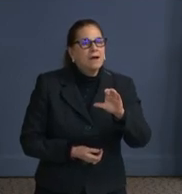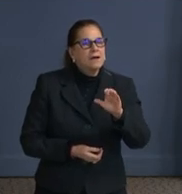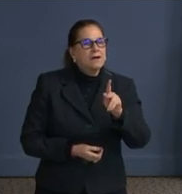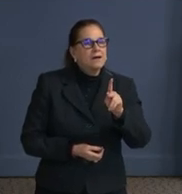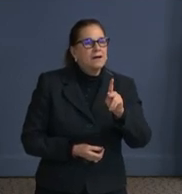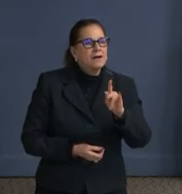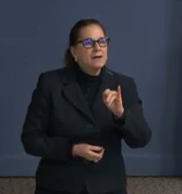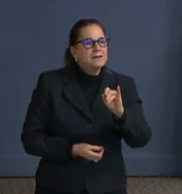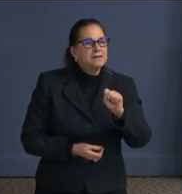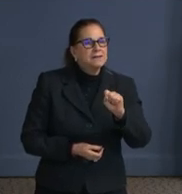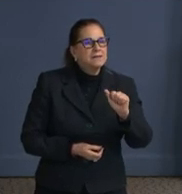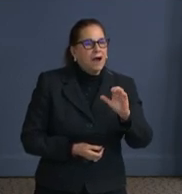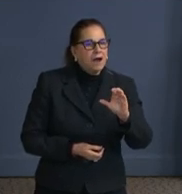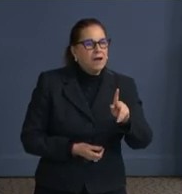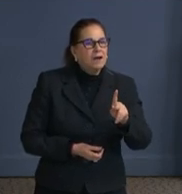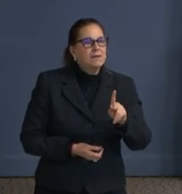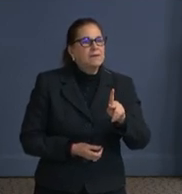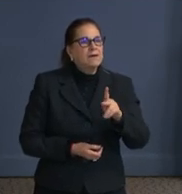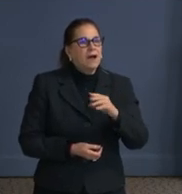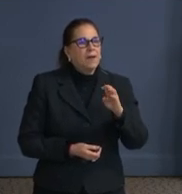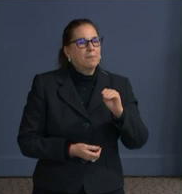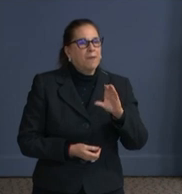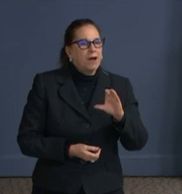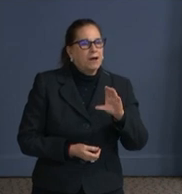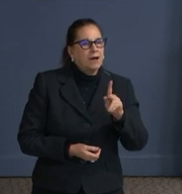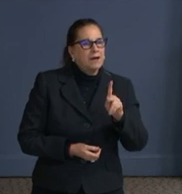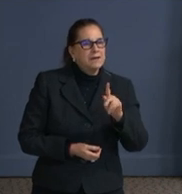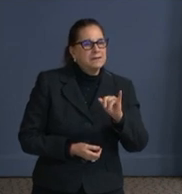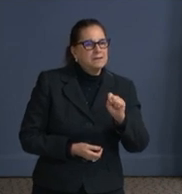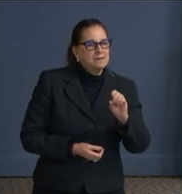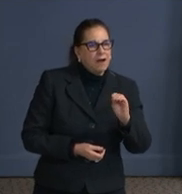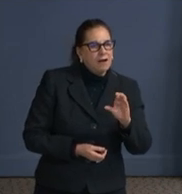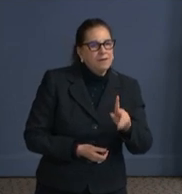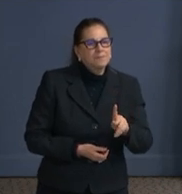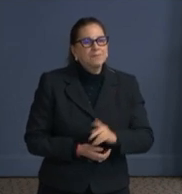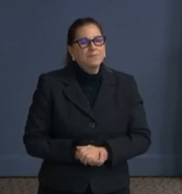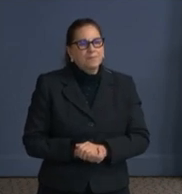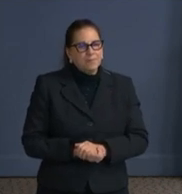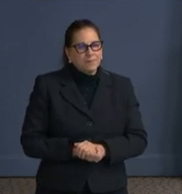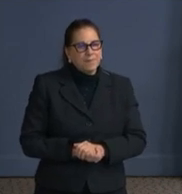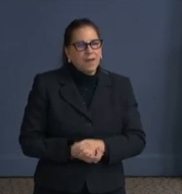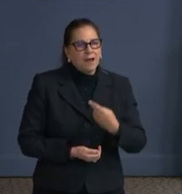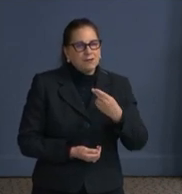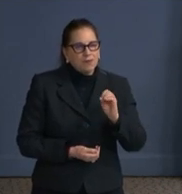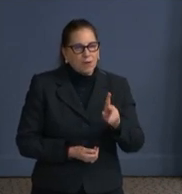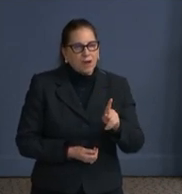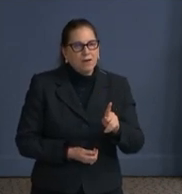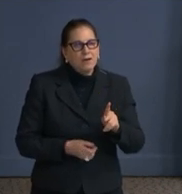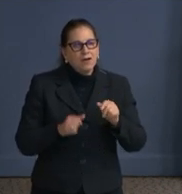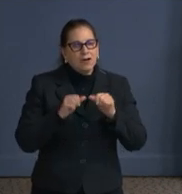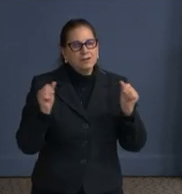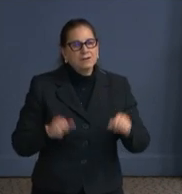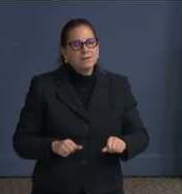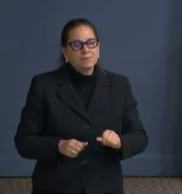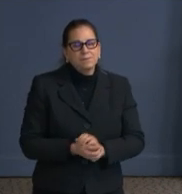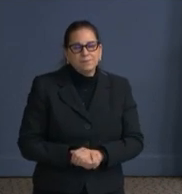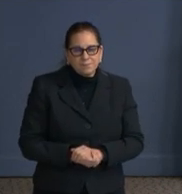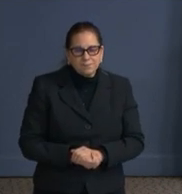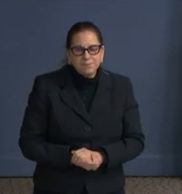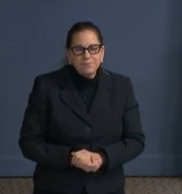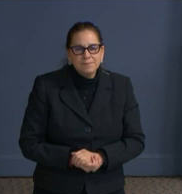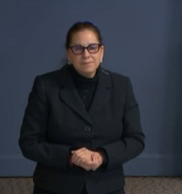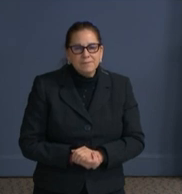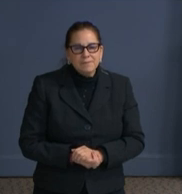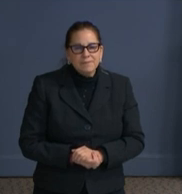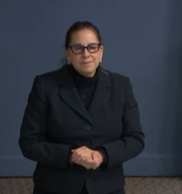So now that the design team is in place, UHS and the district will move into the next phase of the project, which includes planning for the